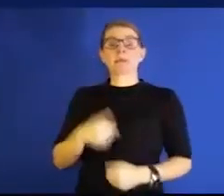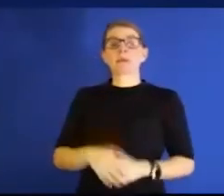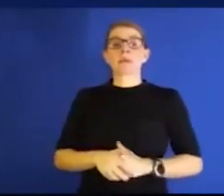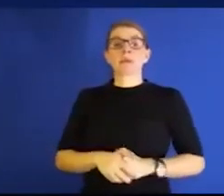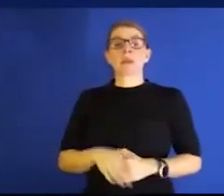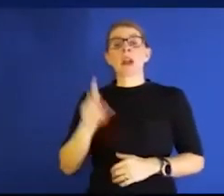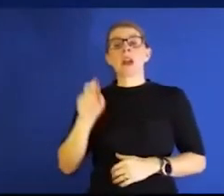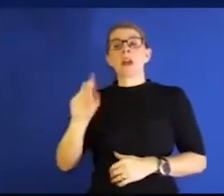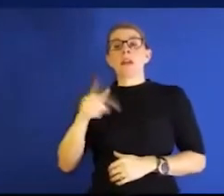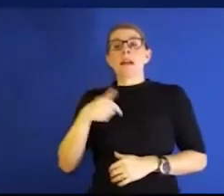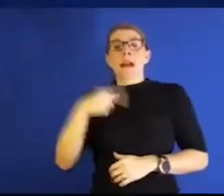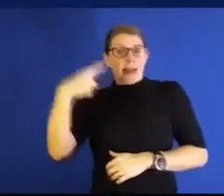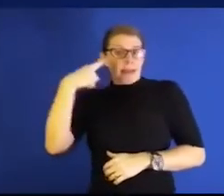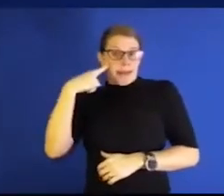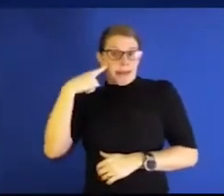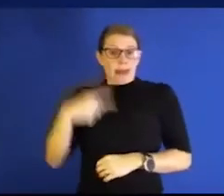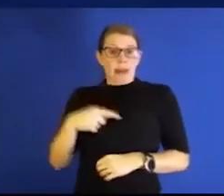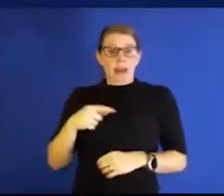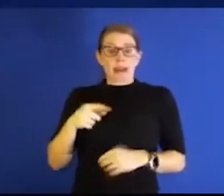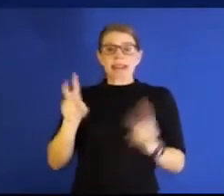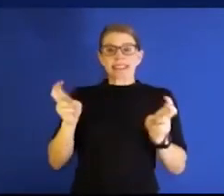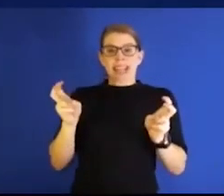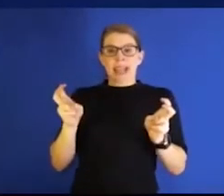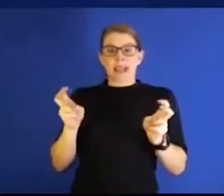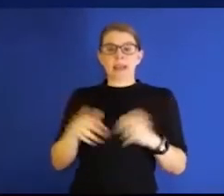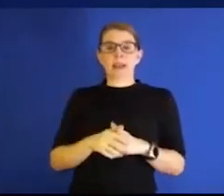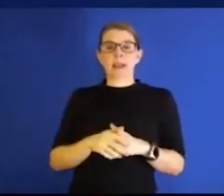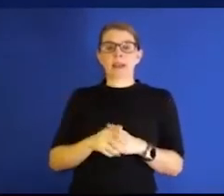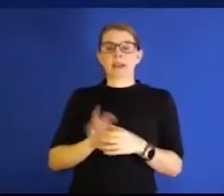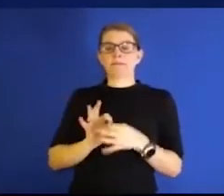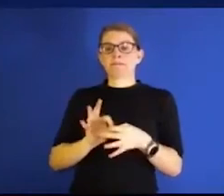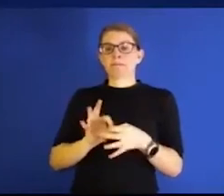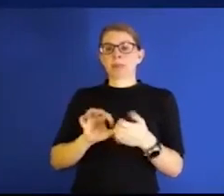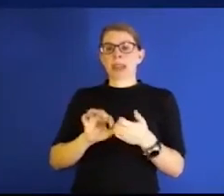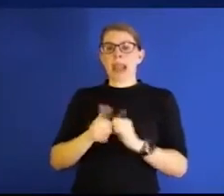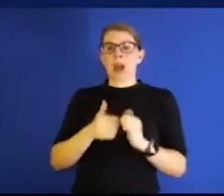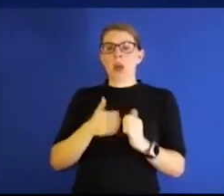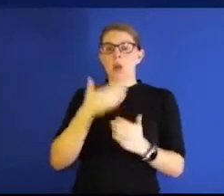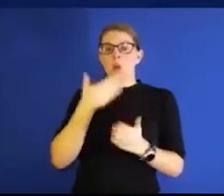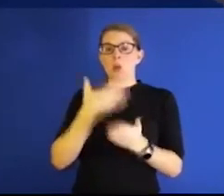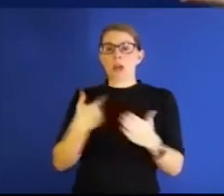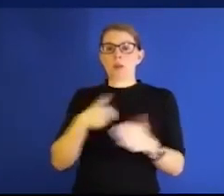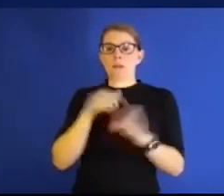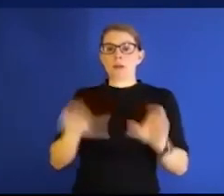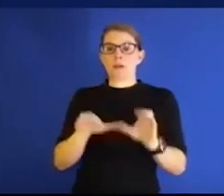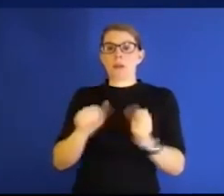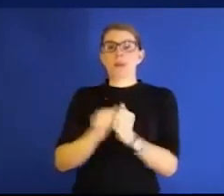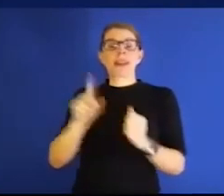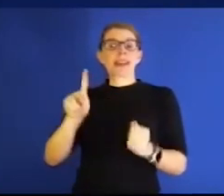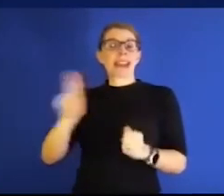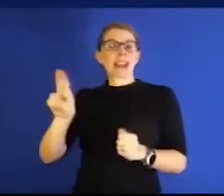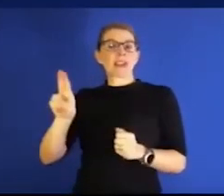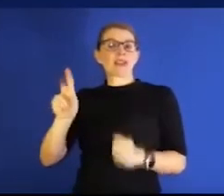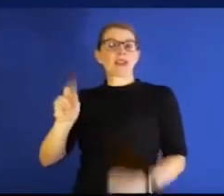is a saying that goes along with how well we've performed with KU, with Dr. Gerard and the whole campus and the community,